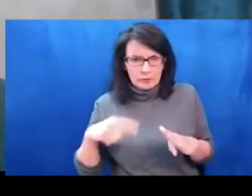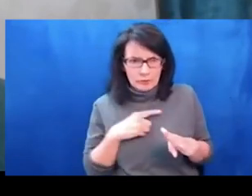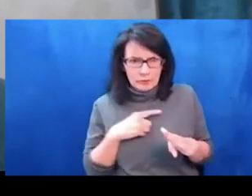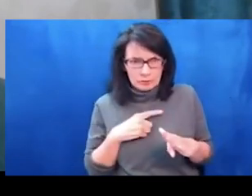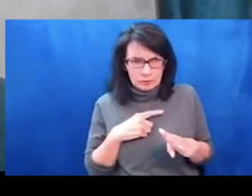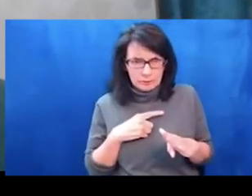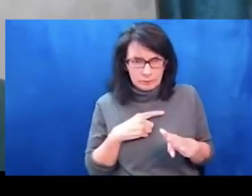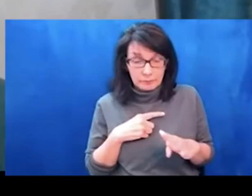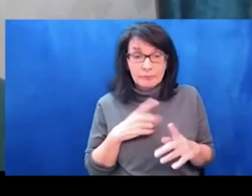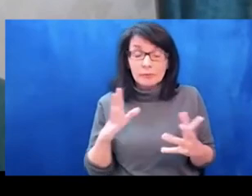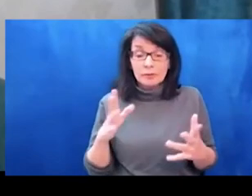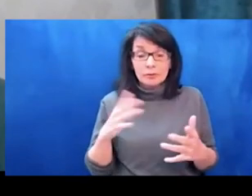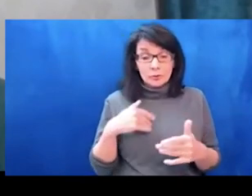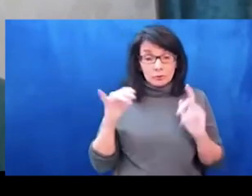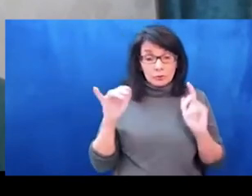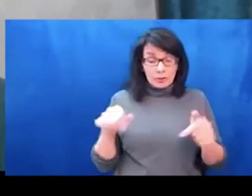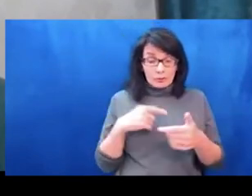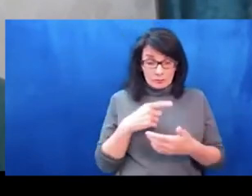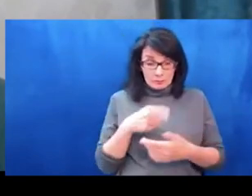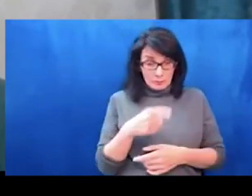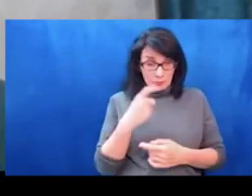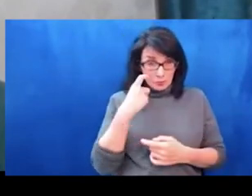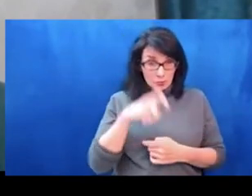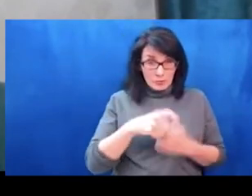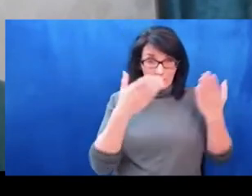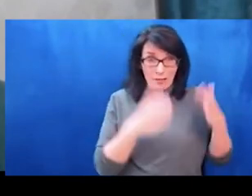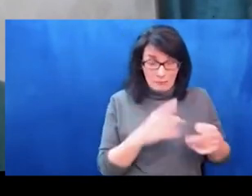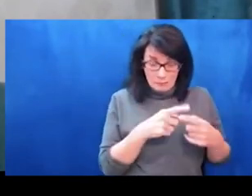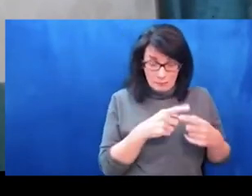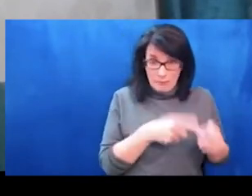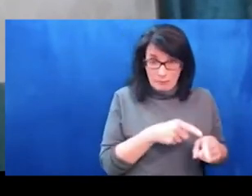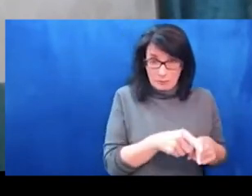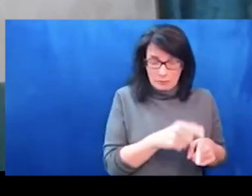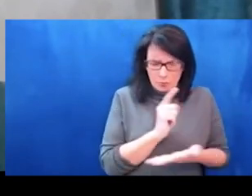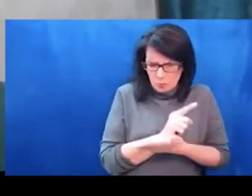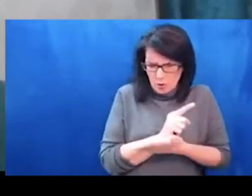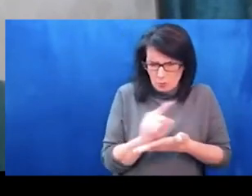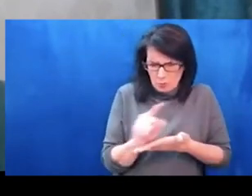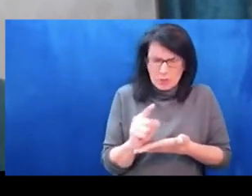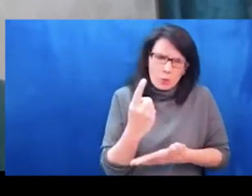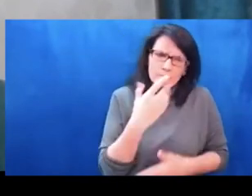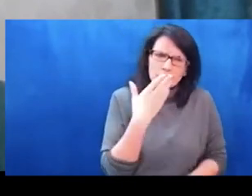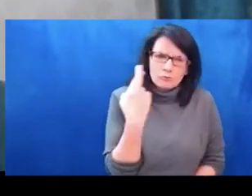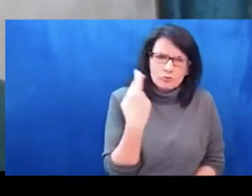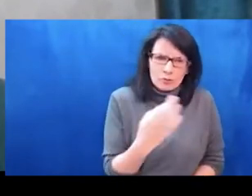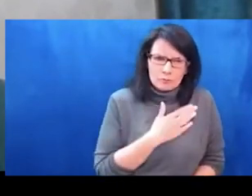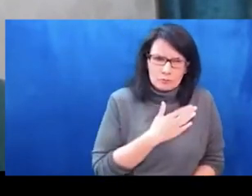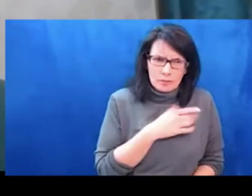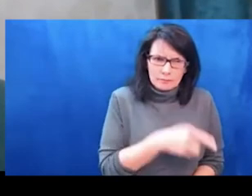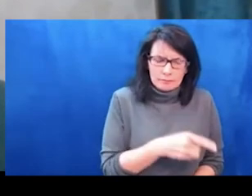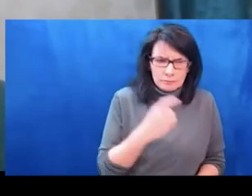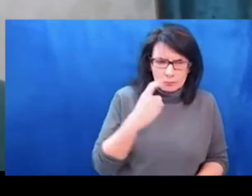groups who are obsessed with anti-US, anti-NATO narrative and who, of course, only see one imperialism in this